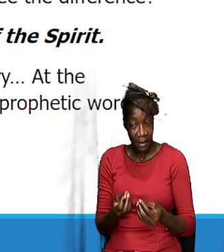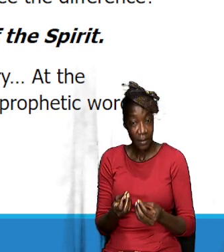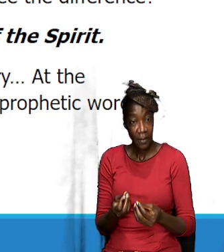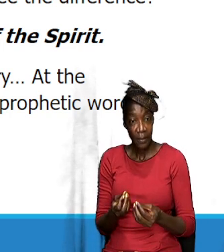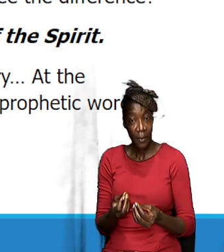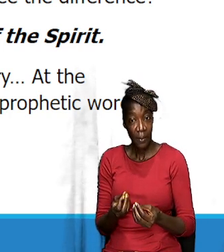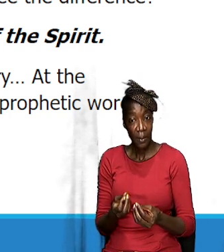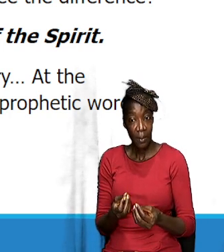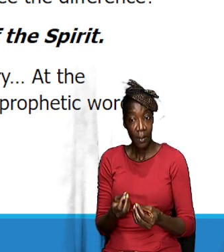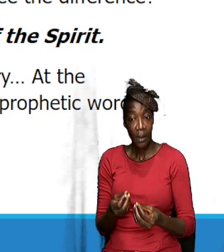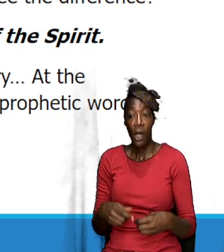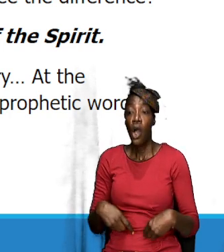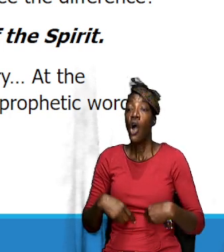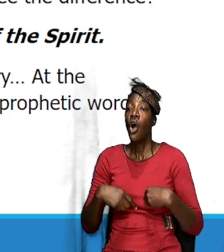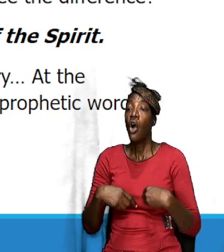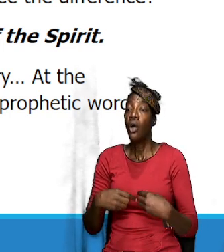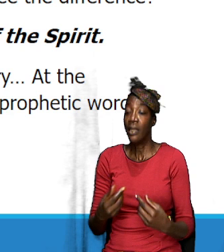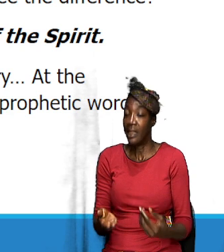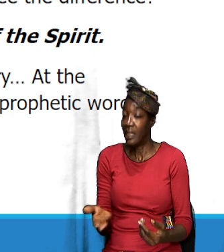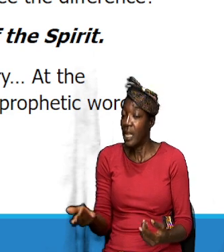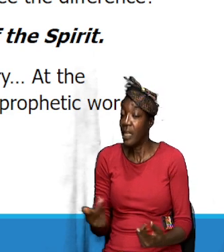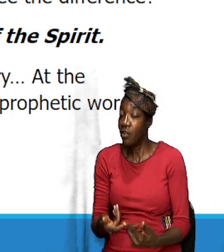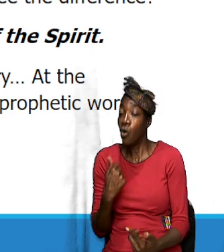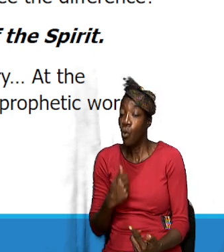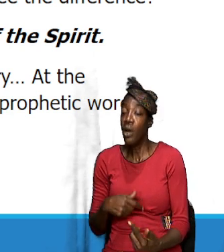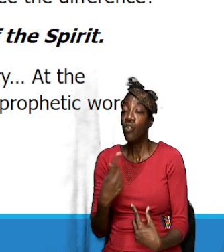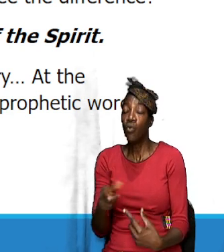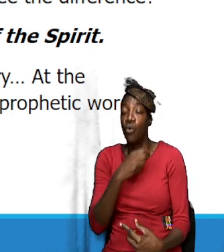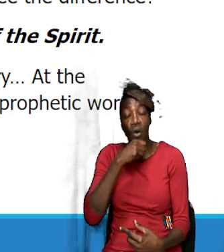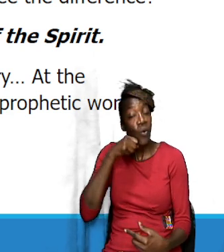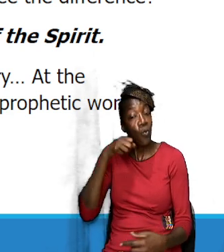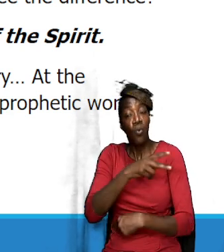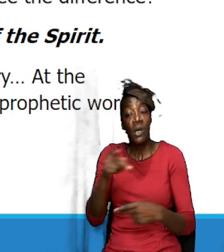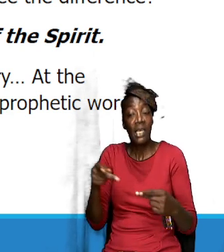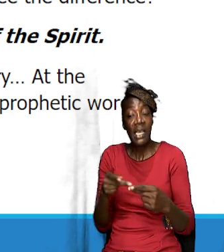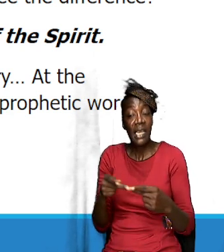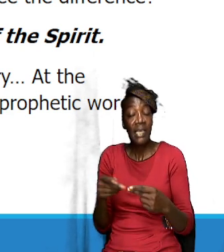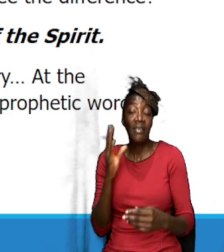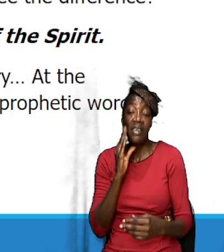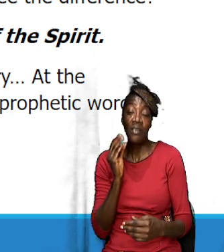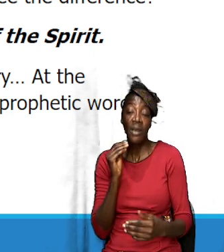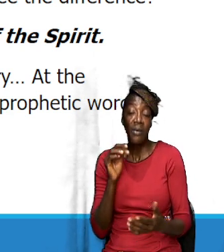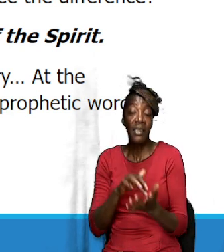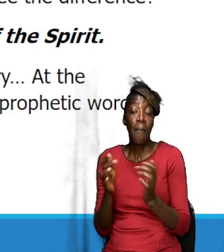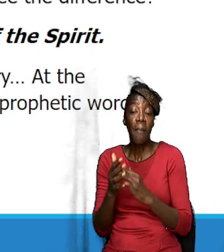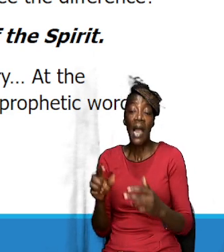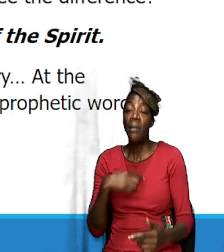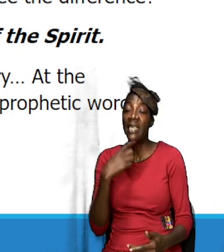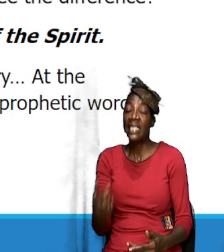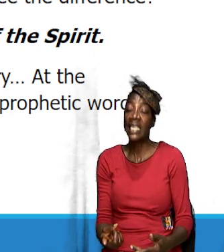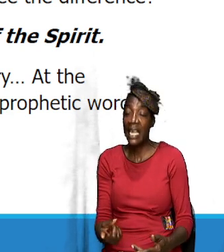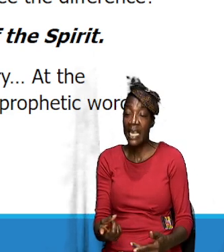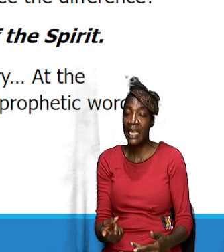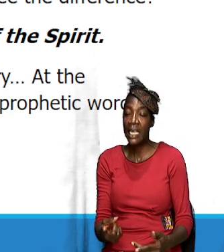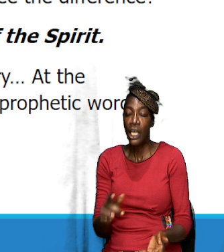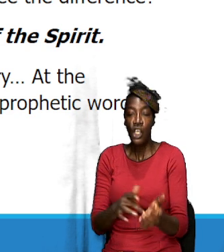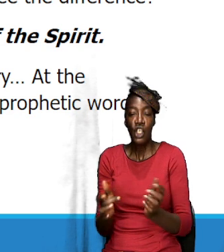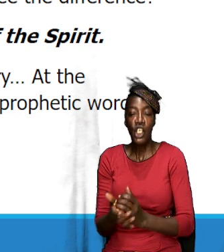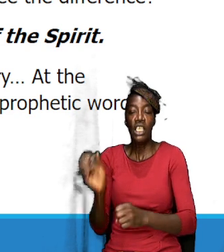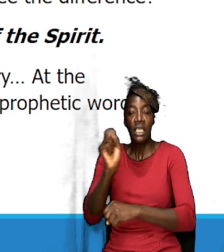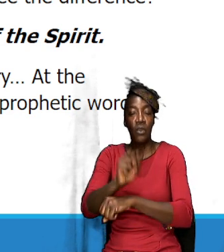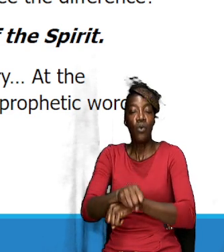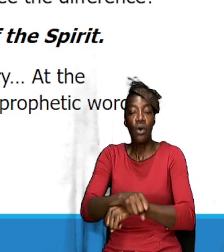from going to a wilderness experience. You know, how do I know? Well, the scripture said it, that he work at all